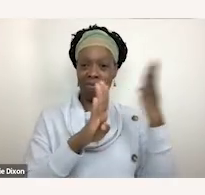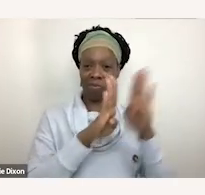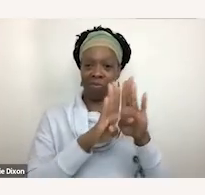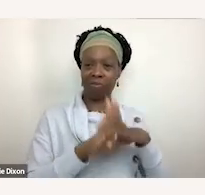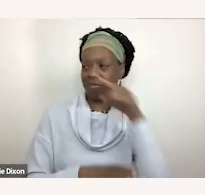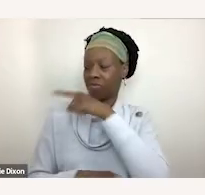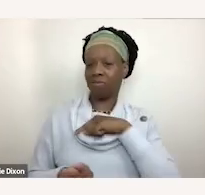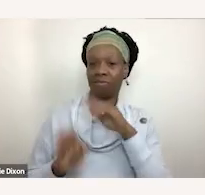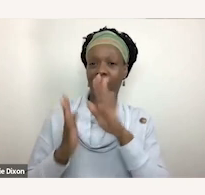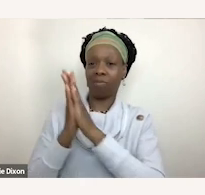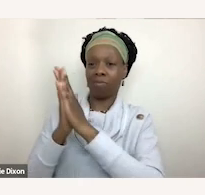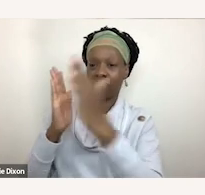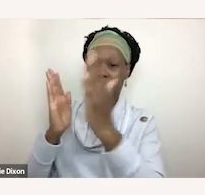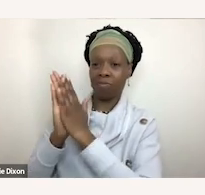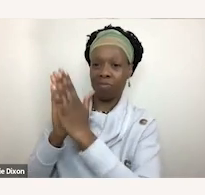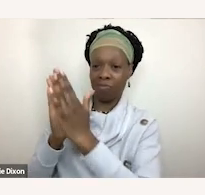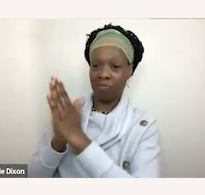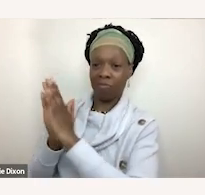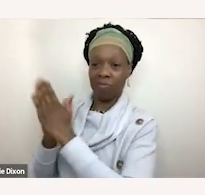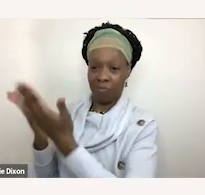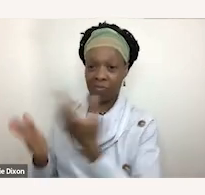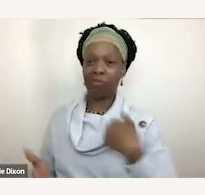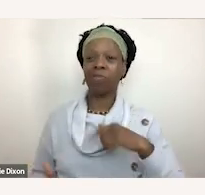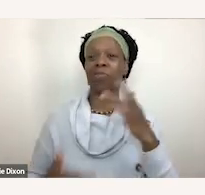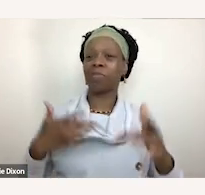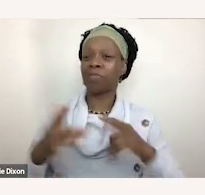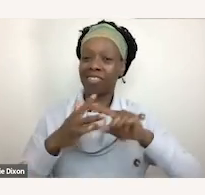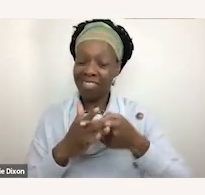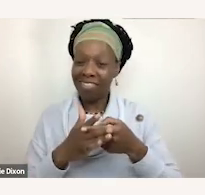So we're so excited to kick things off and get started.